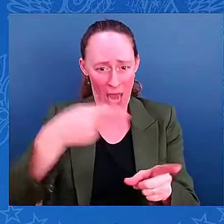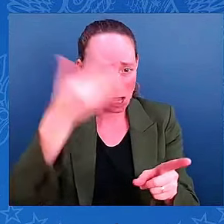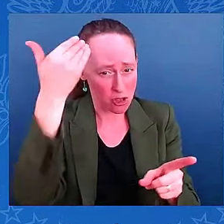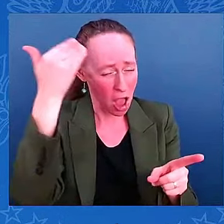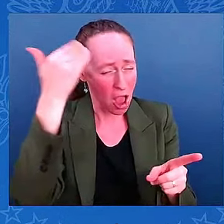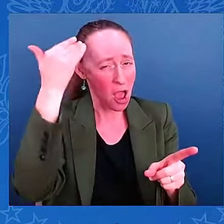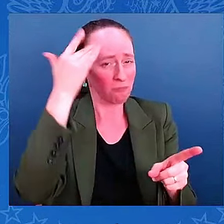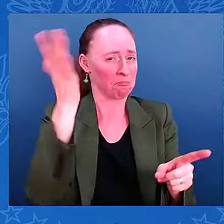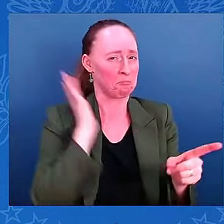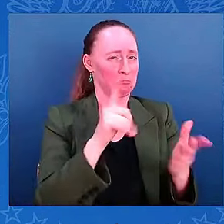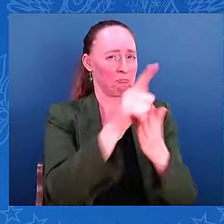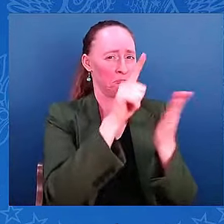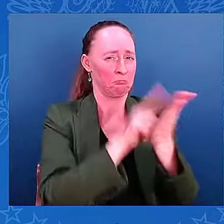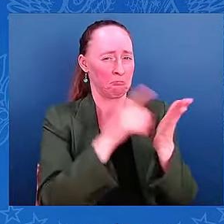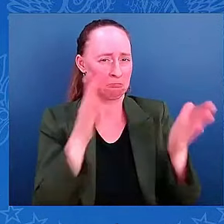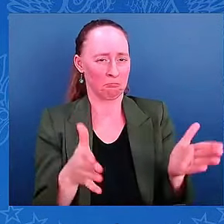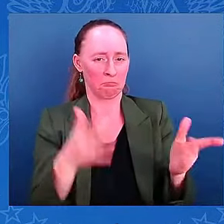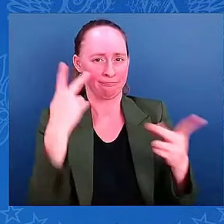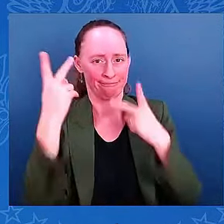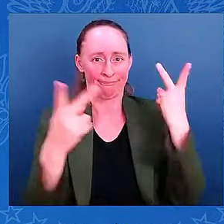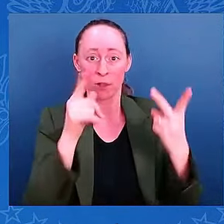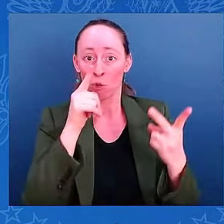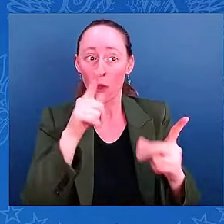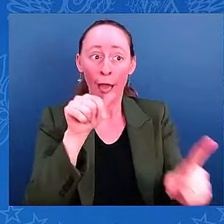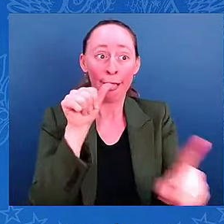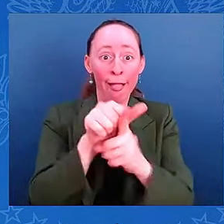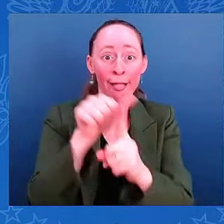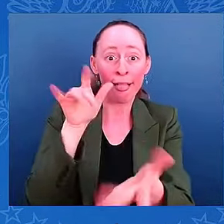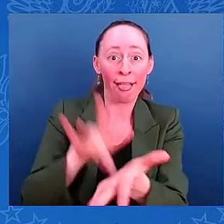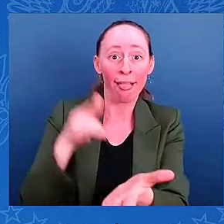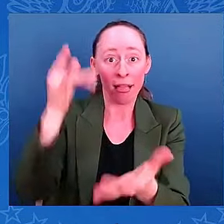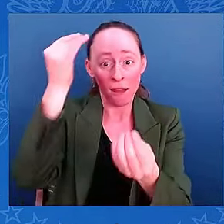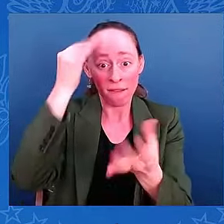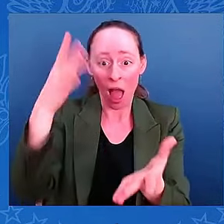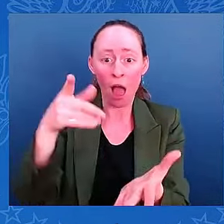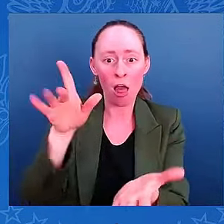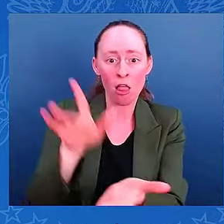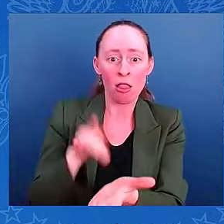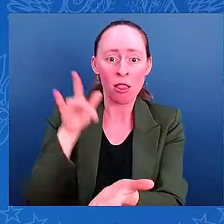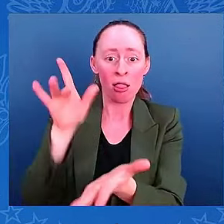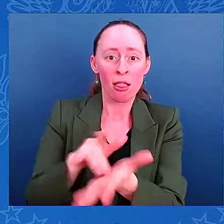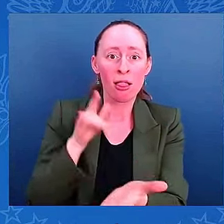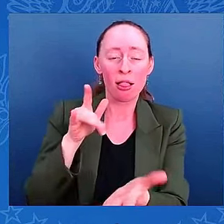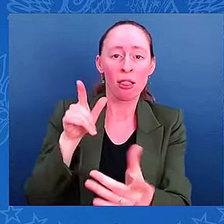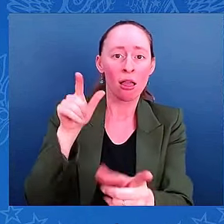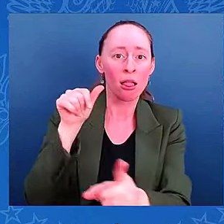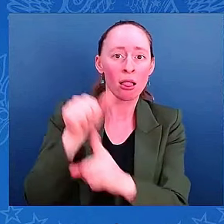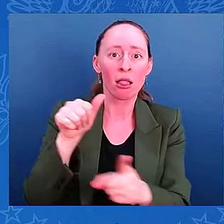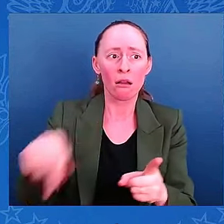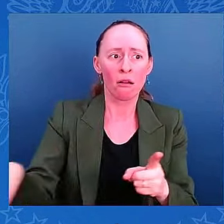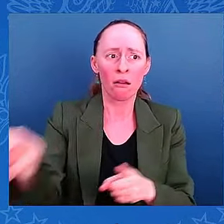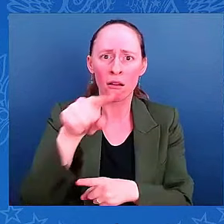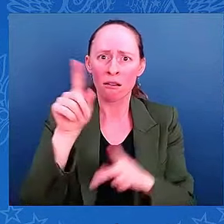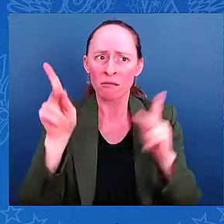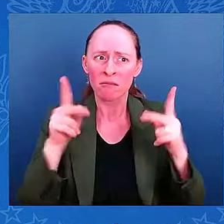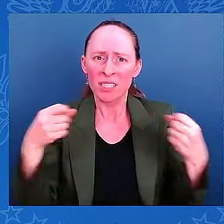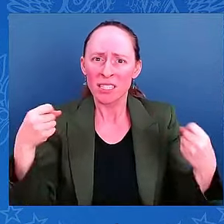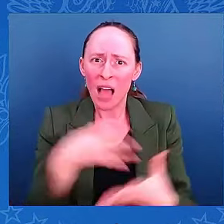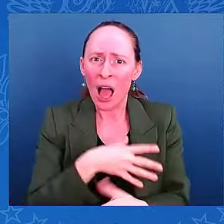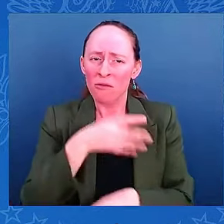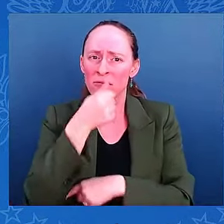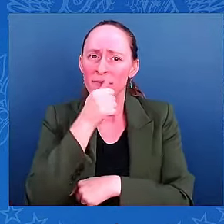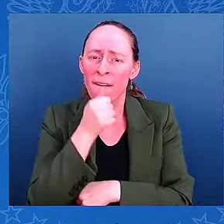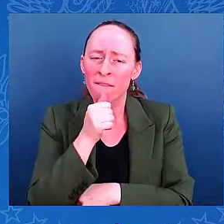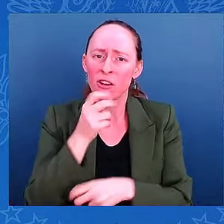fuel for the criminal element to exploit individuals in positions of vulnerability. And Madam Vice President, your words at the outset were so